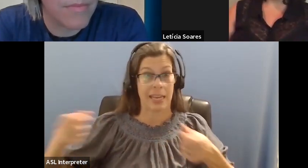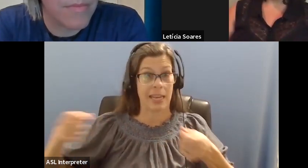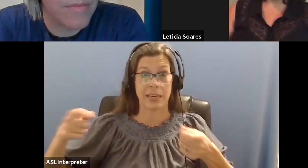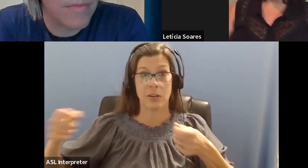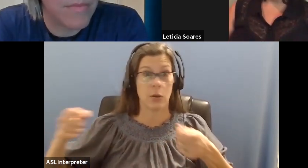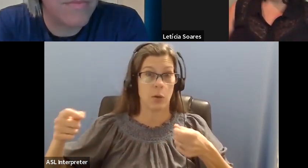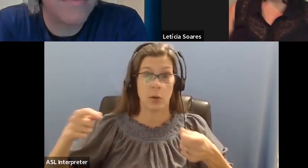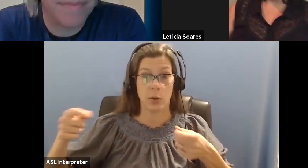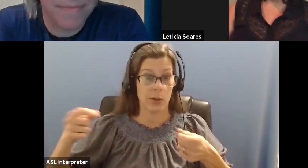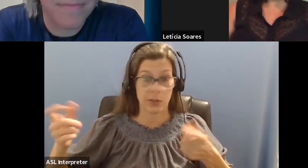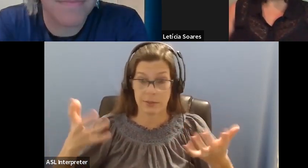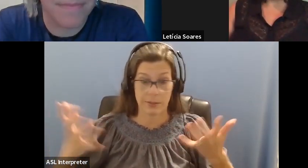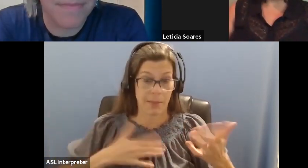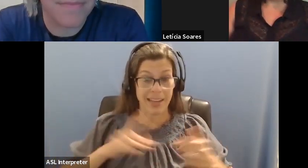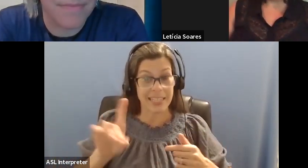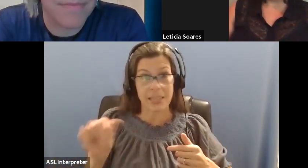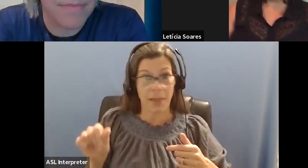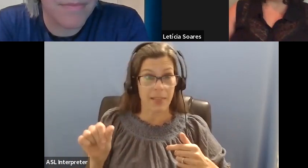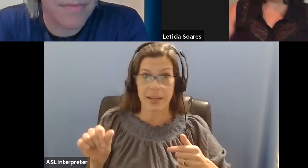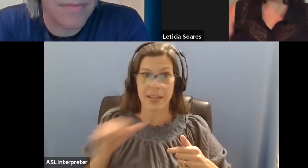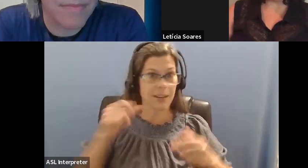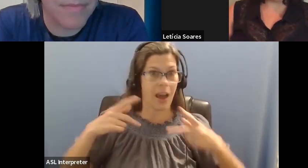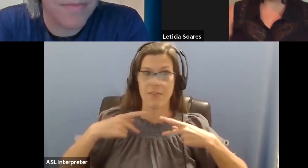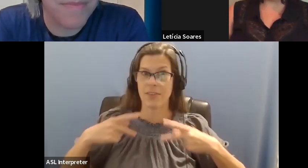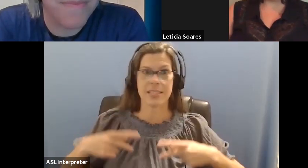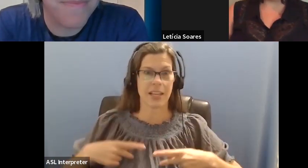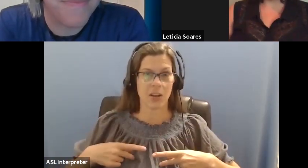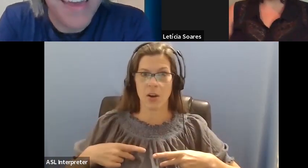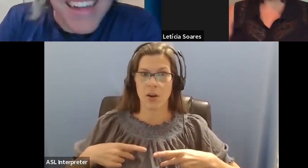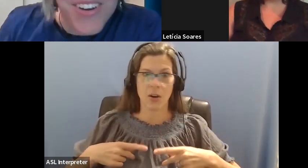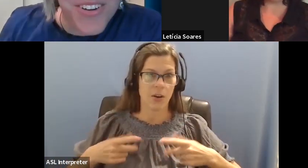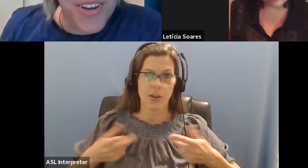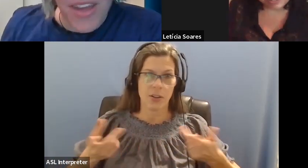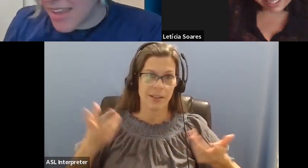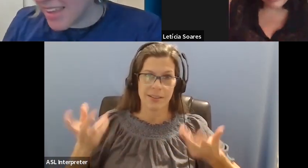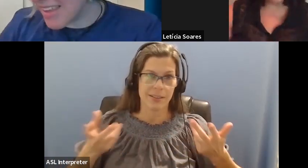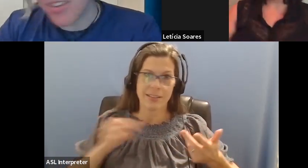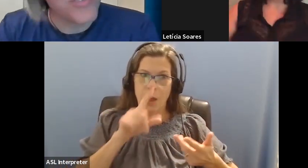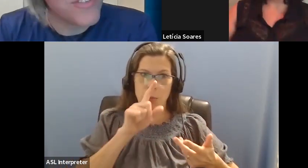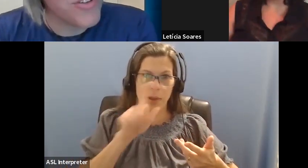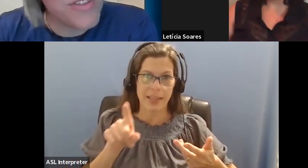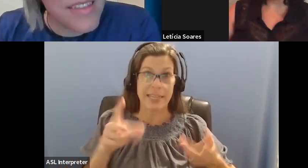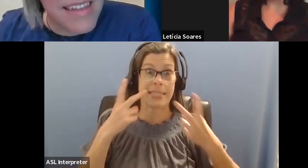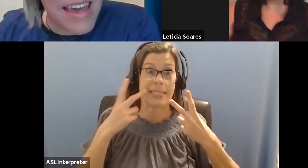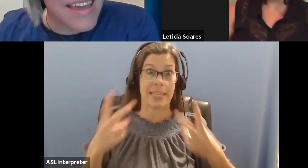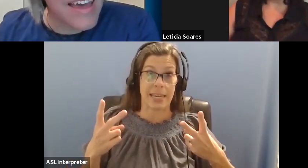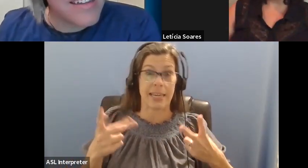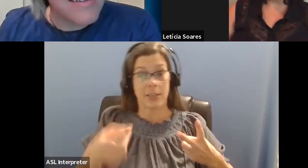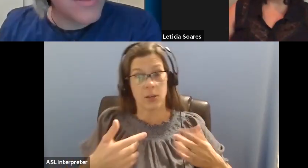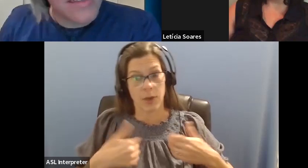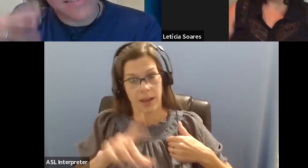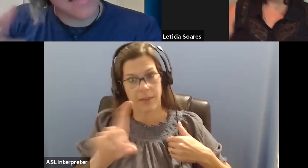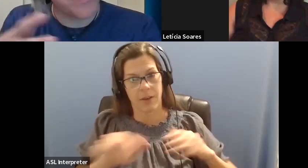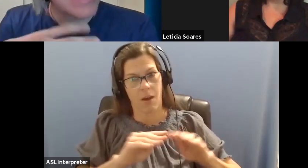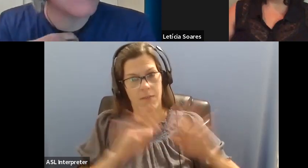see. Um, yeah, I'm sorry. I got lost. No, no. Many things. yeah. Yeah.